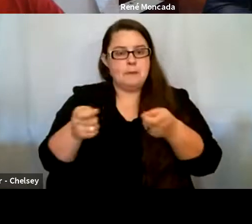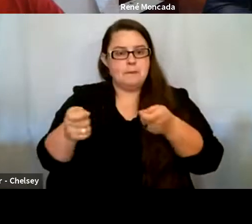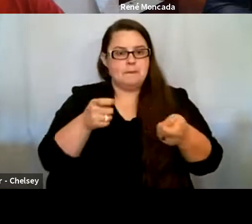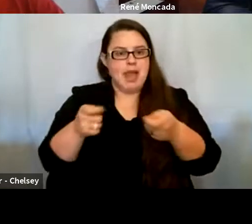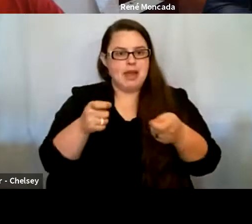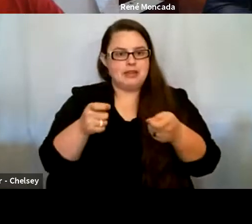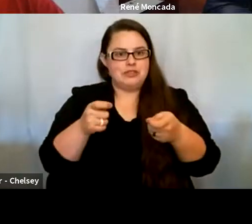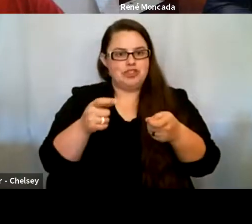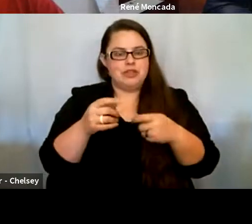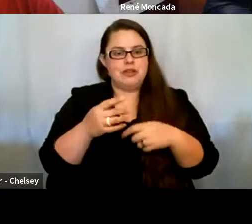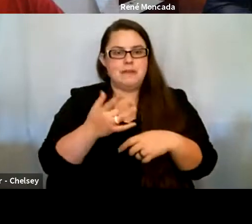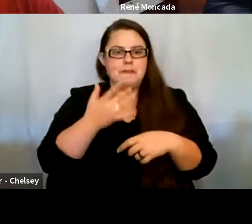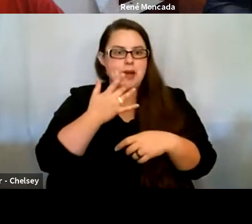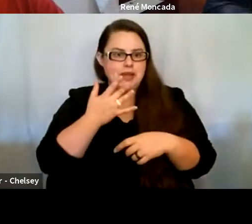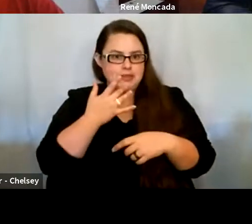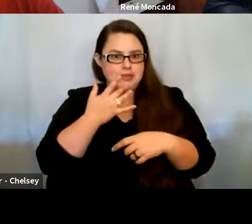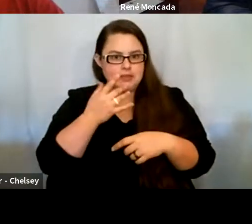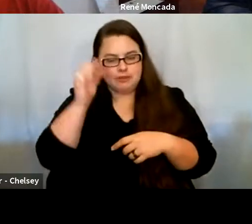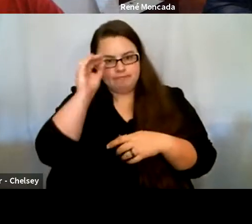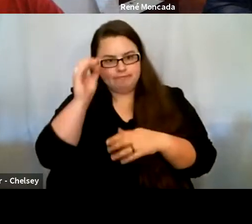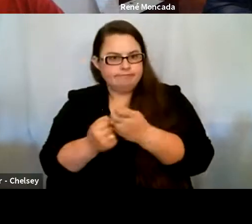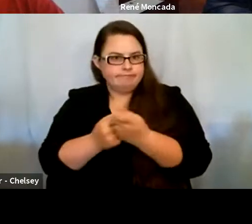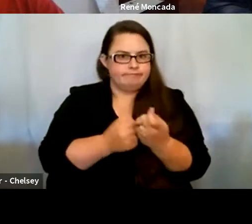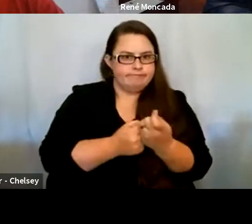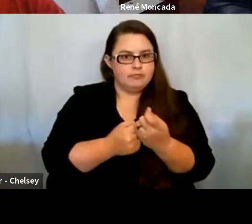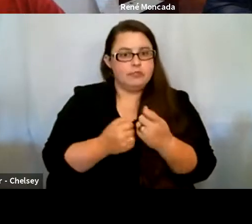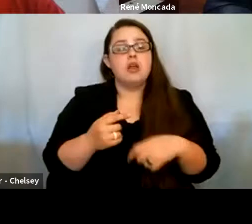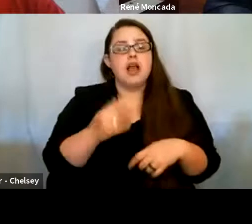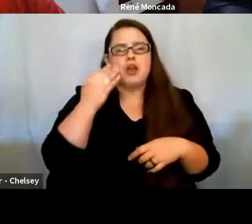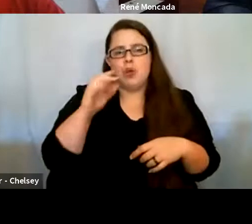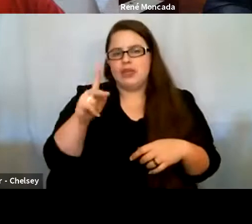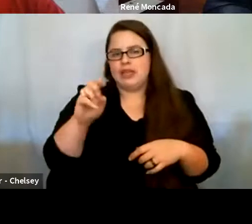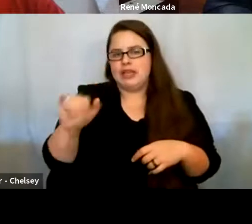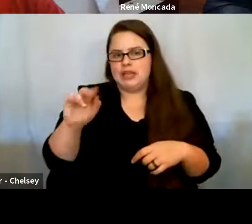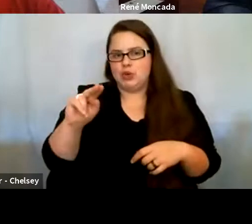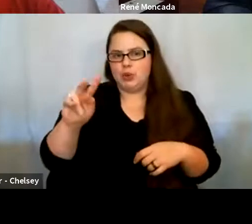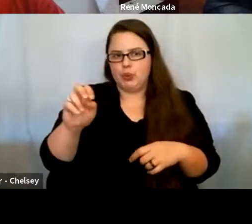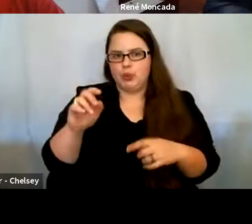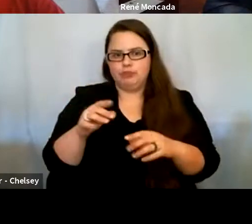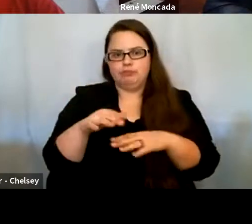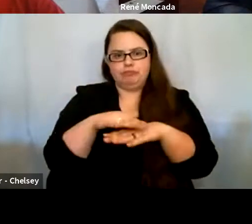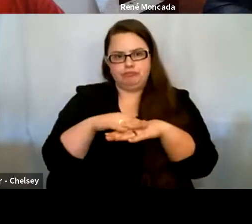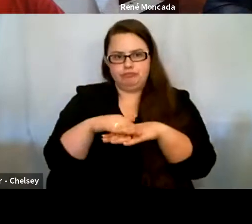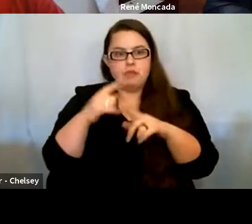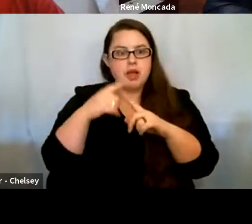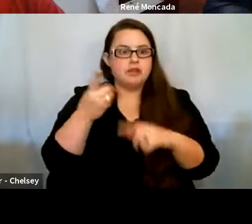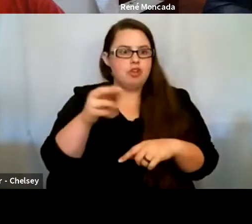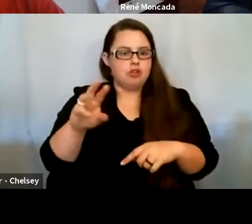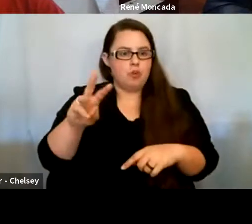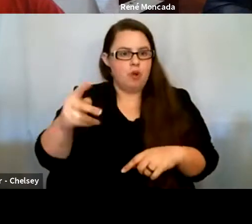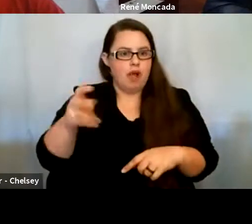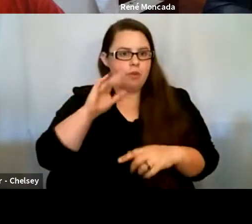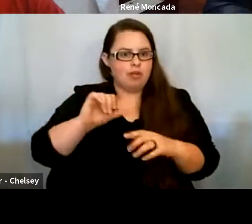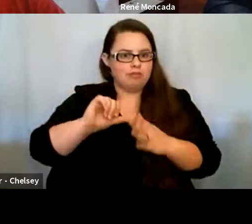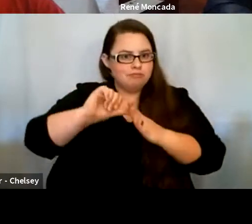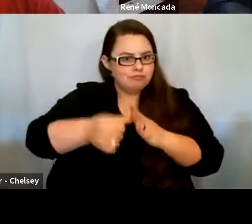I know our keynote spoke a little bit about it, but Dr. White, I think, is going to really emphasize